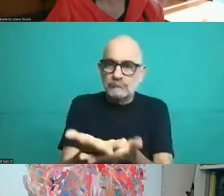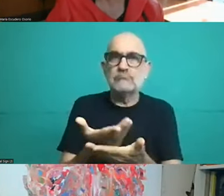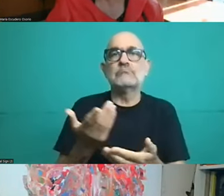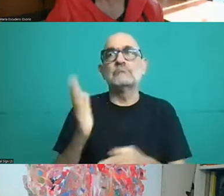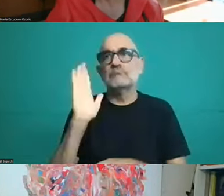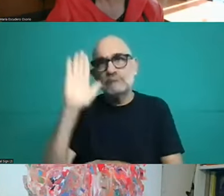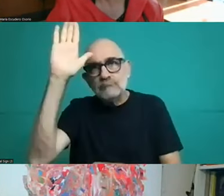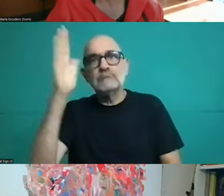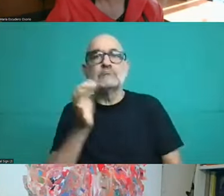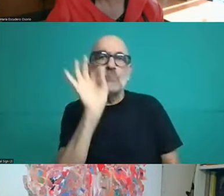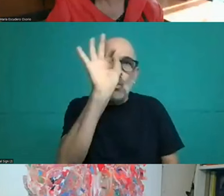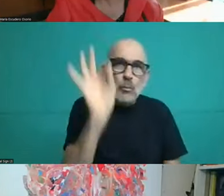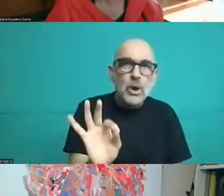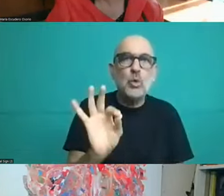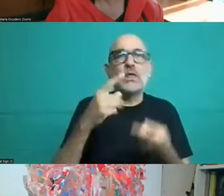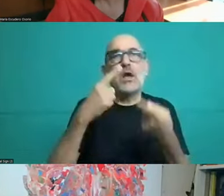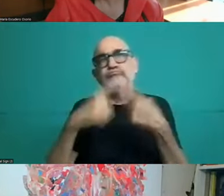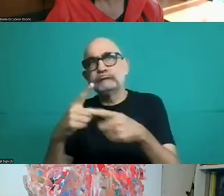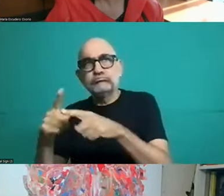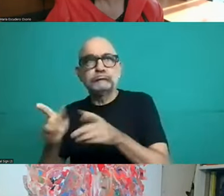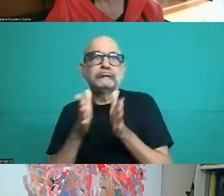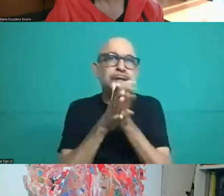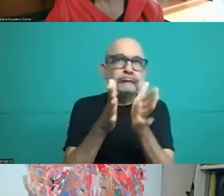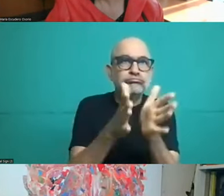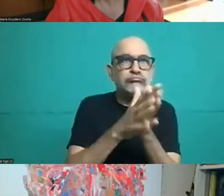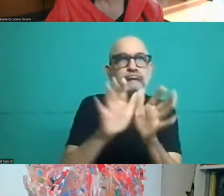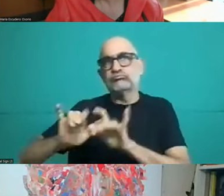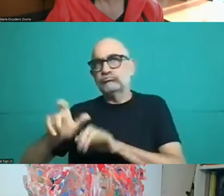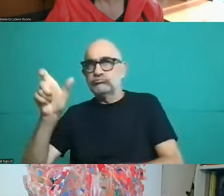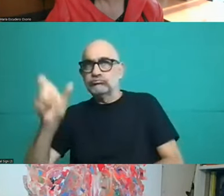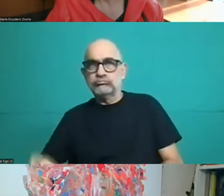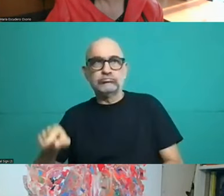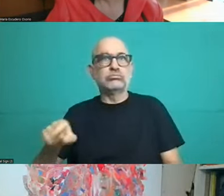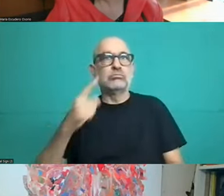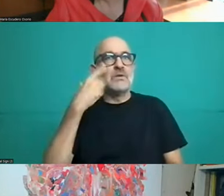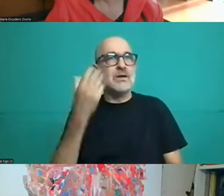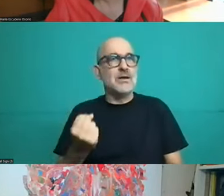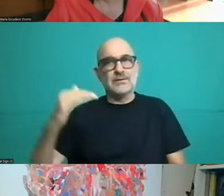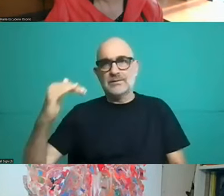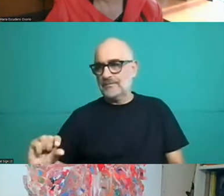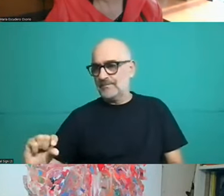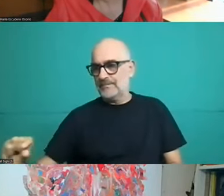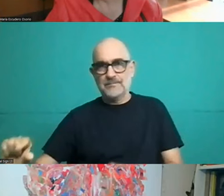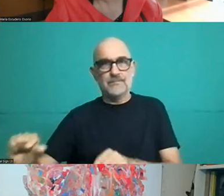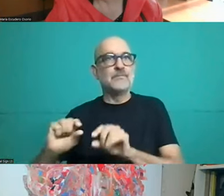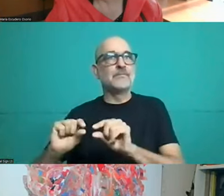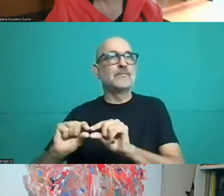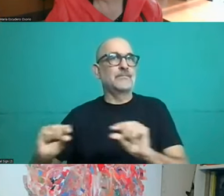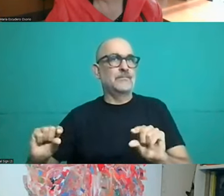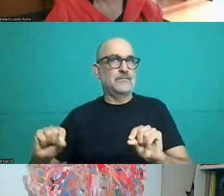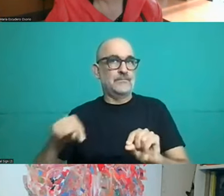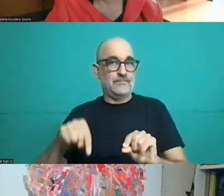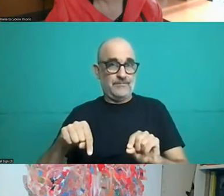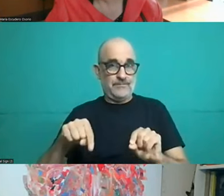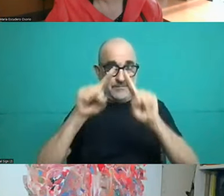Please ask your questions and include your comments in the QA section at the bottom